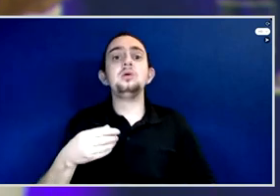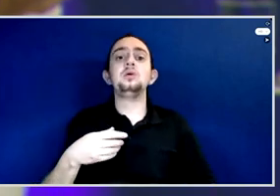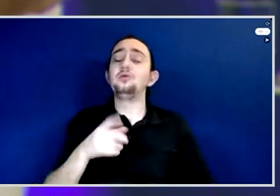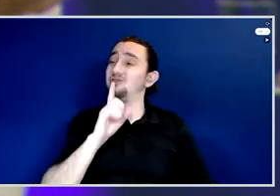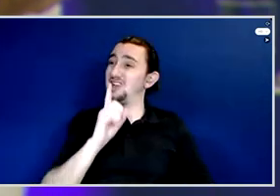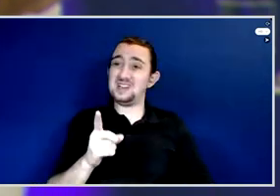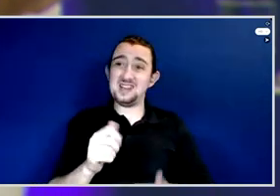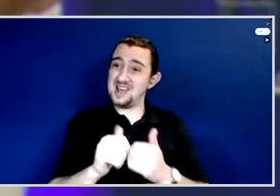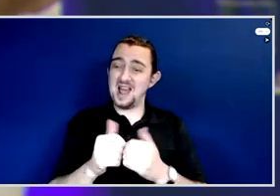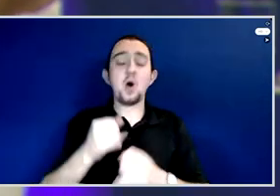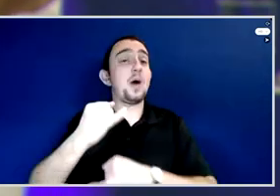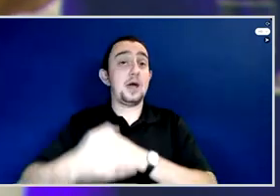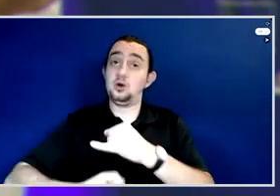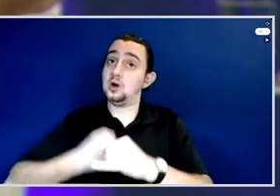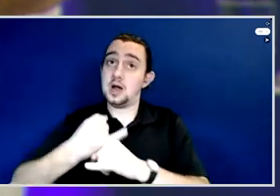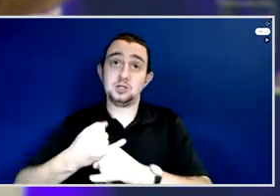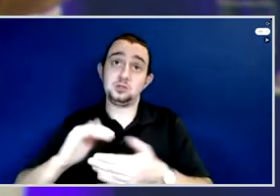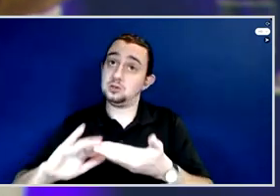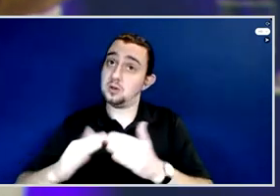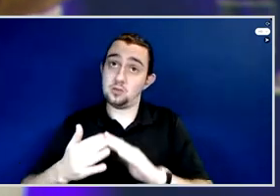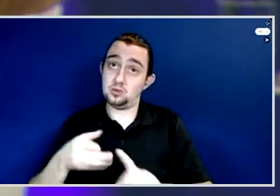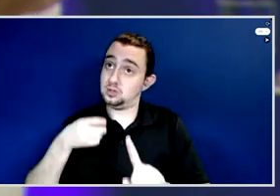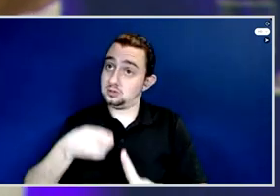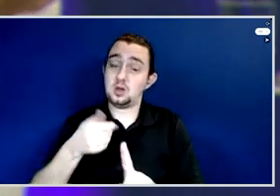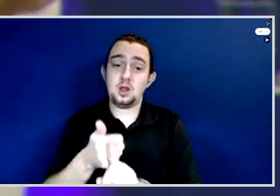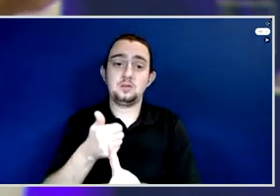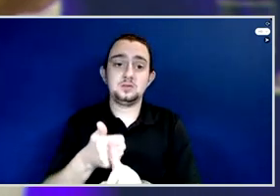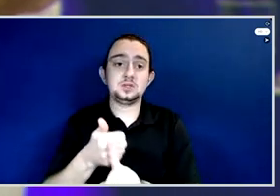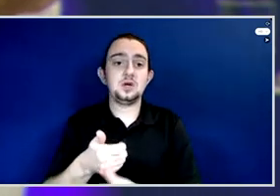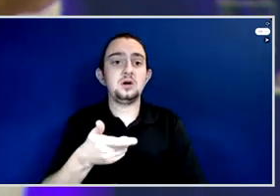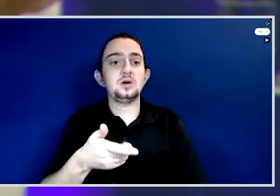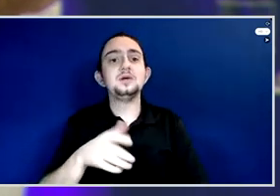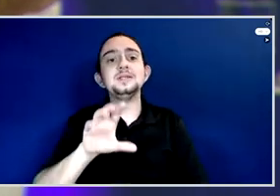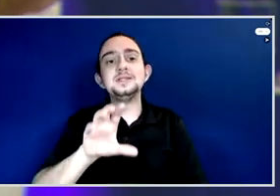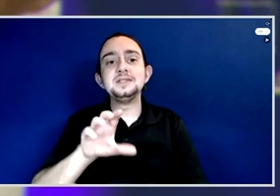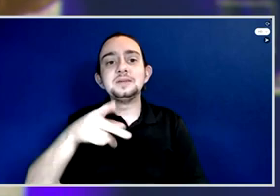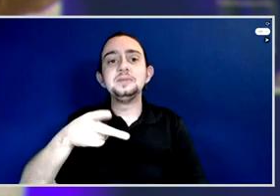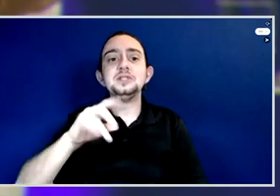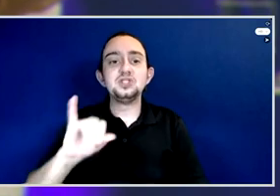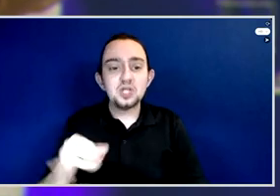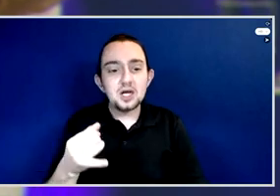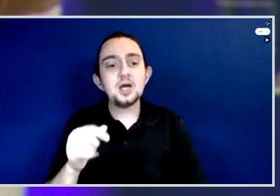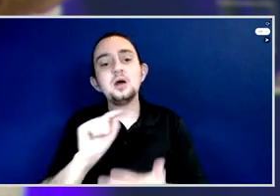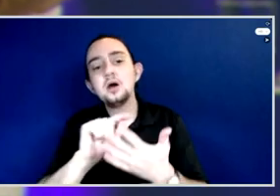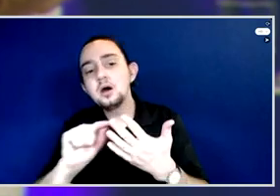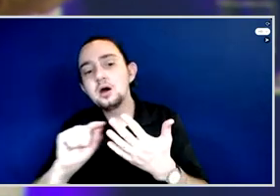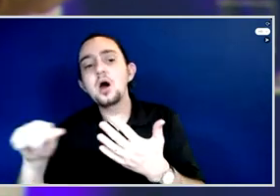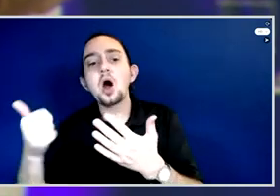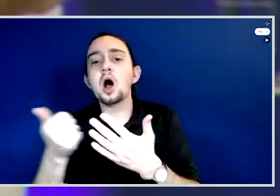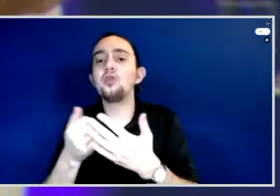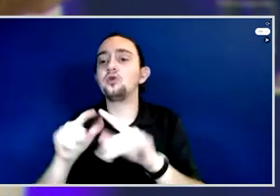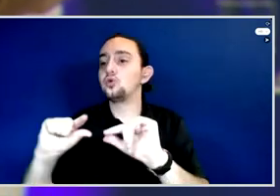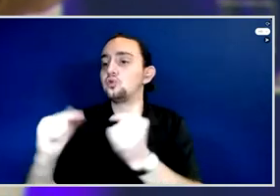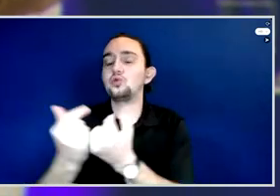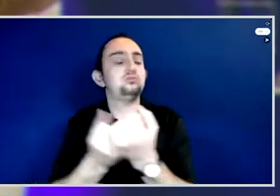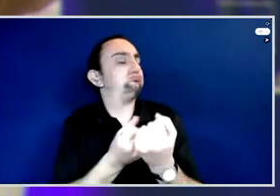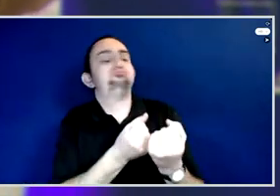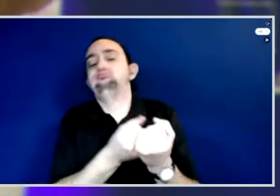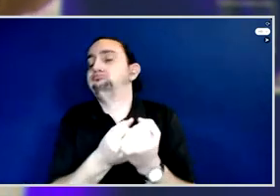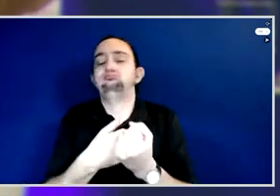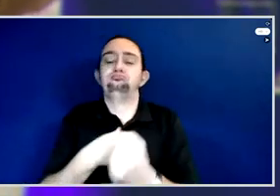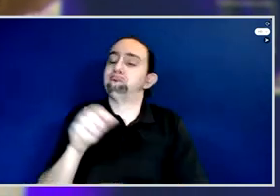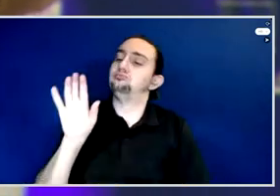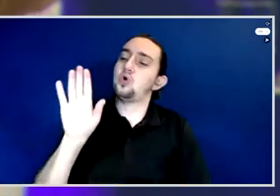So international community, like CPJ, RSF, and others, all that I do, supported me. And then, again, I